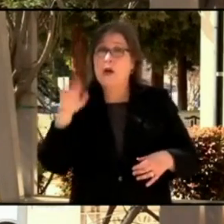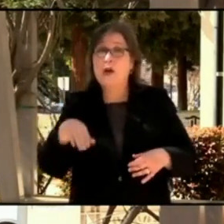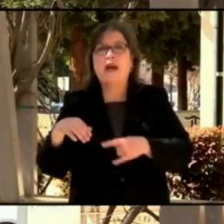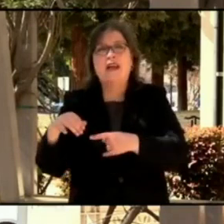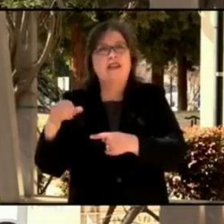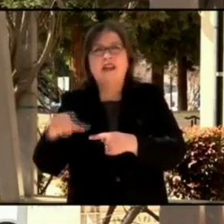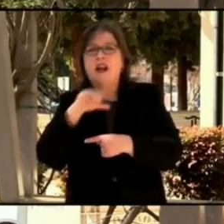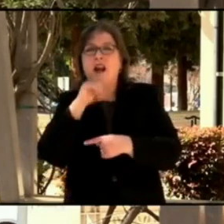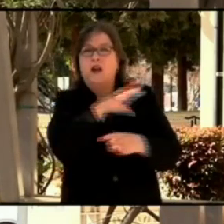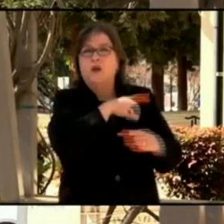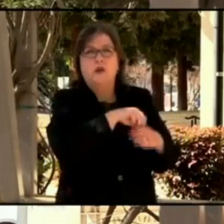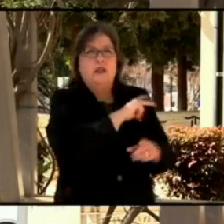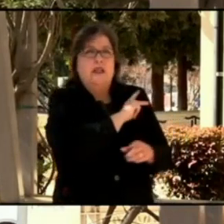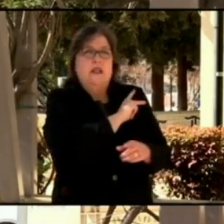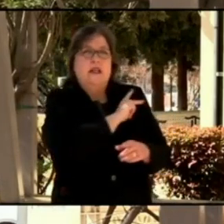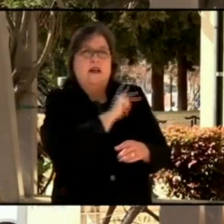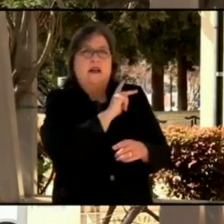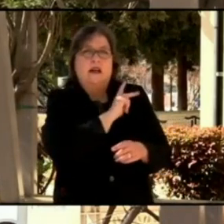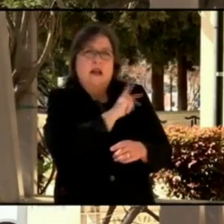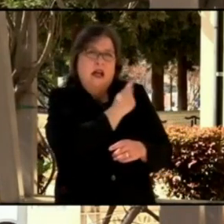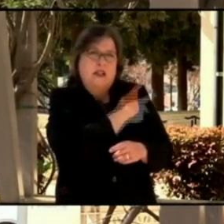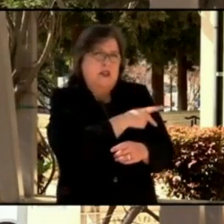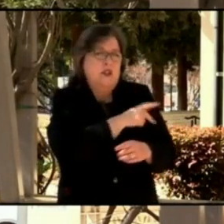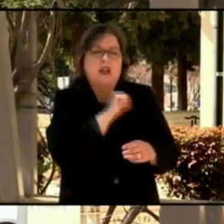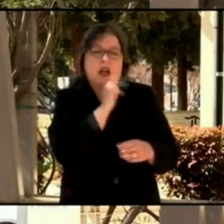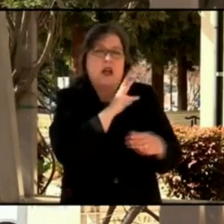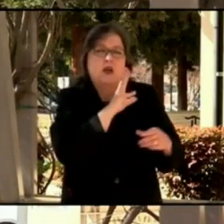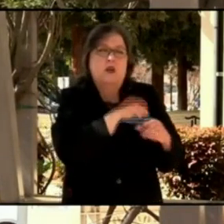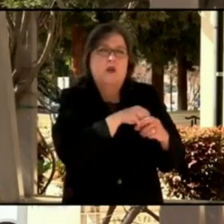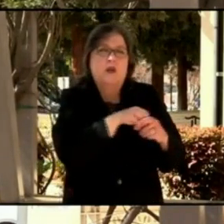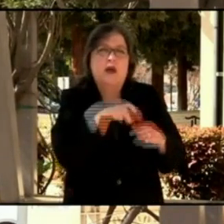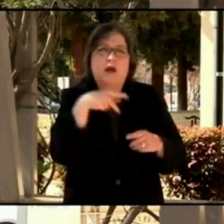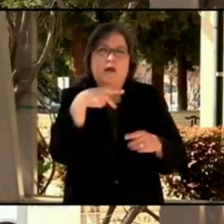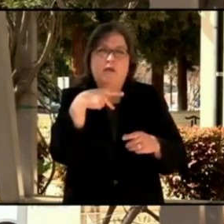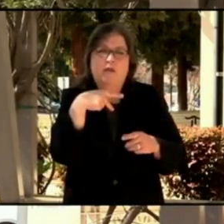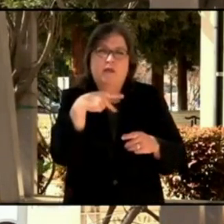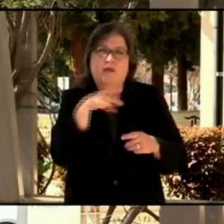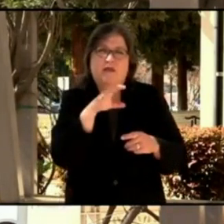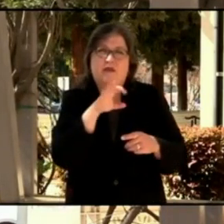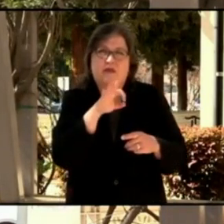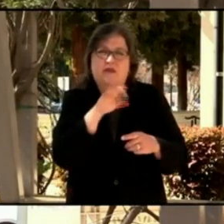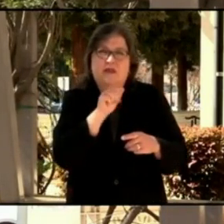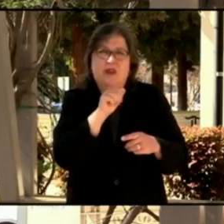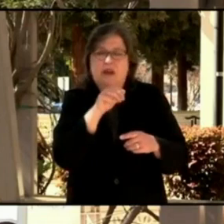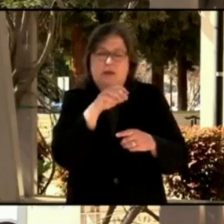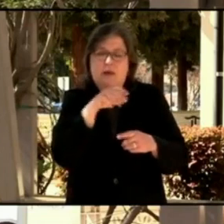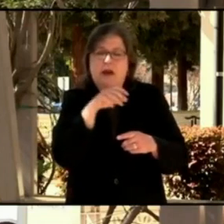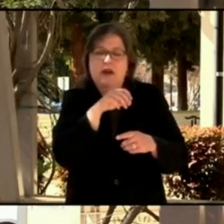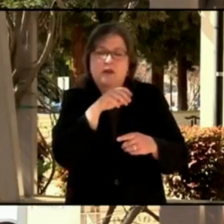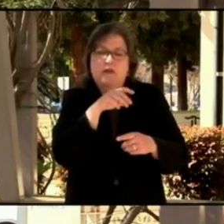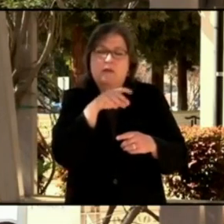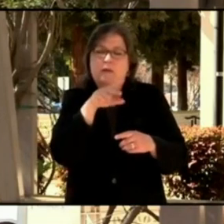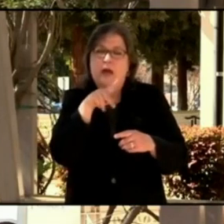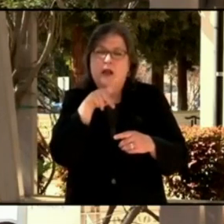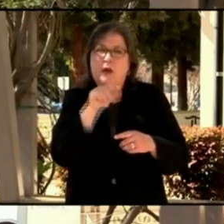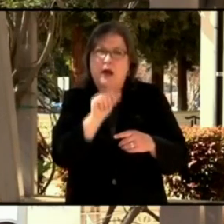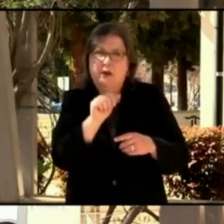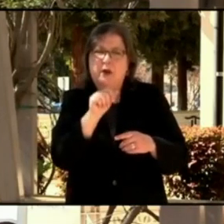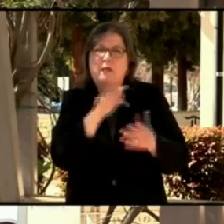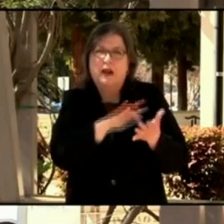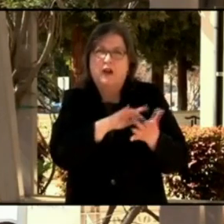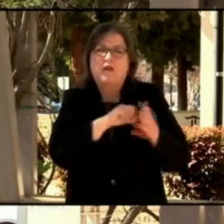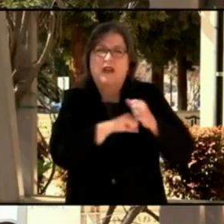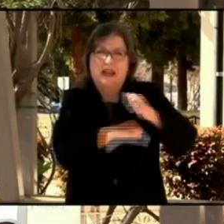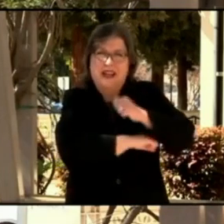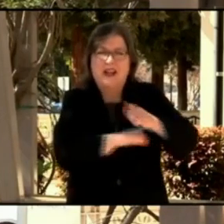Kaiser or Palo Alto Medical Foundation is 71,900 doses. How does this compare